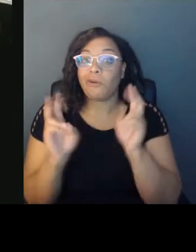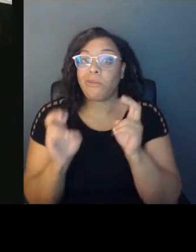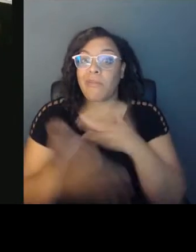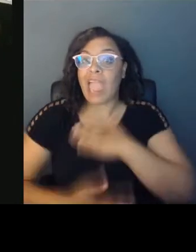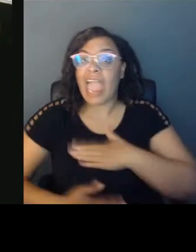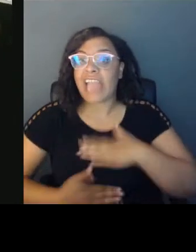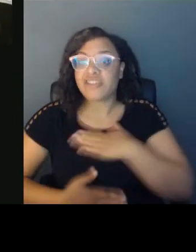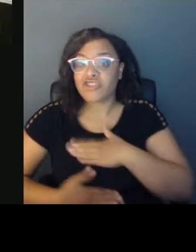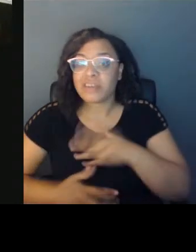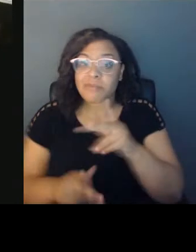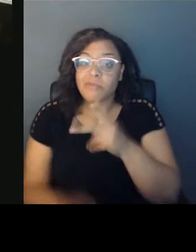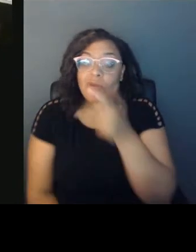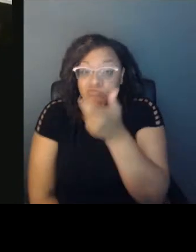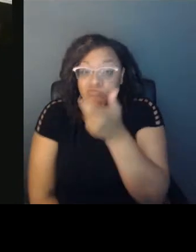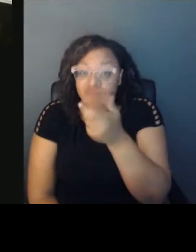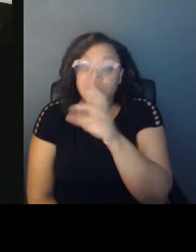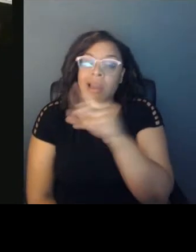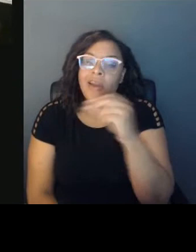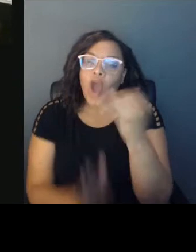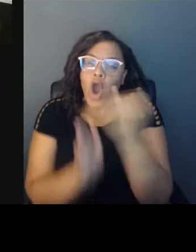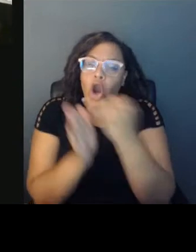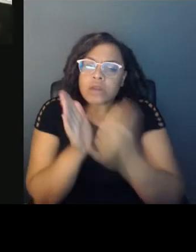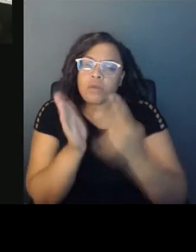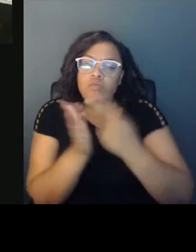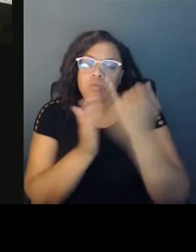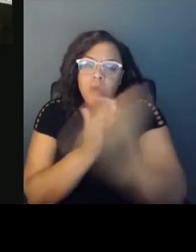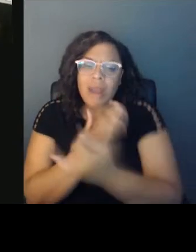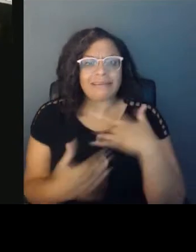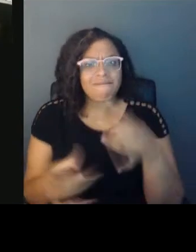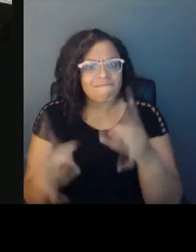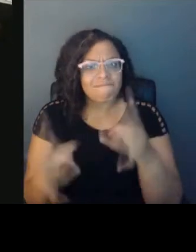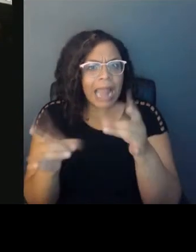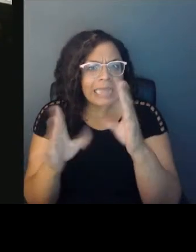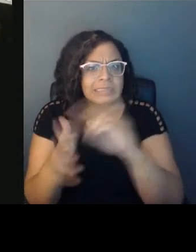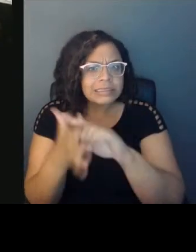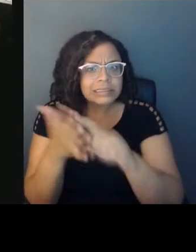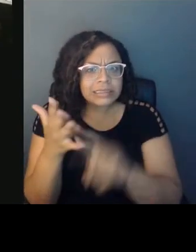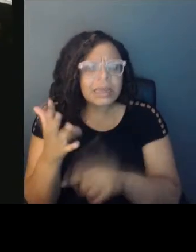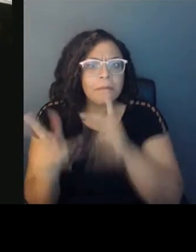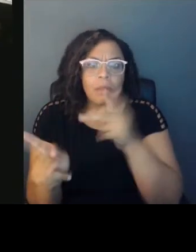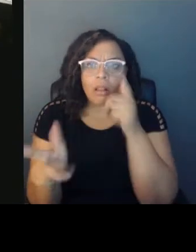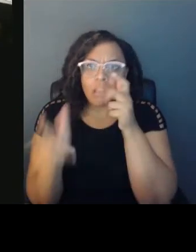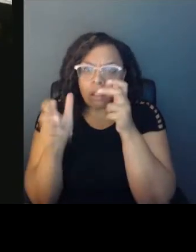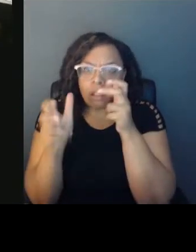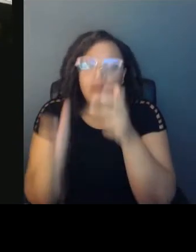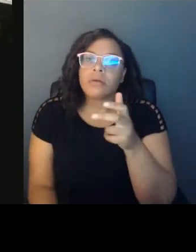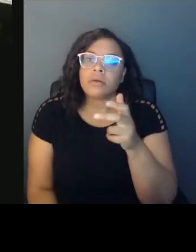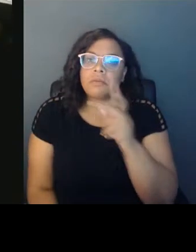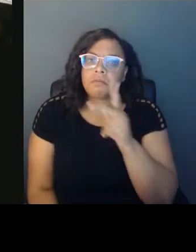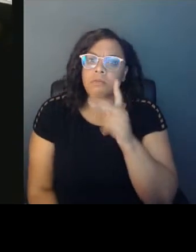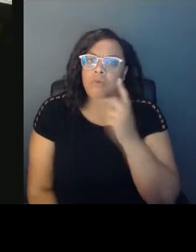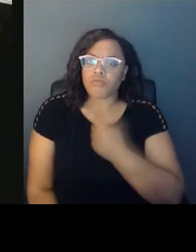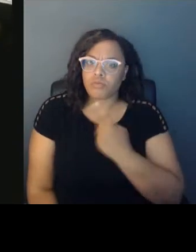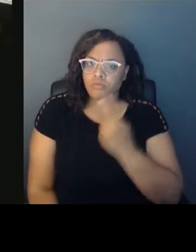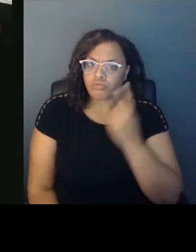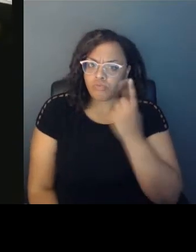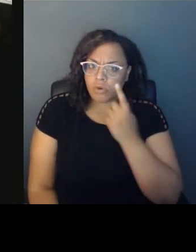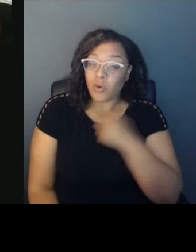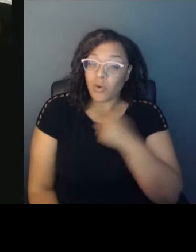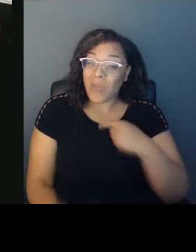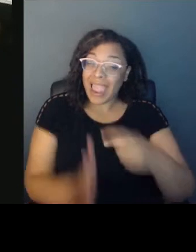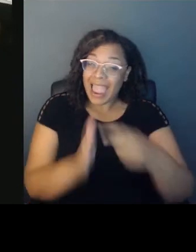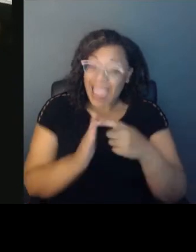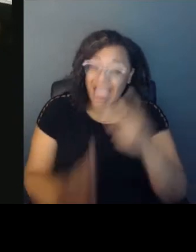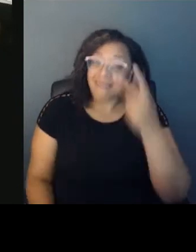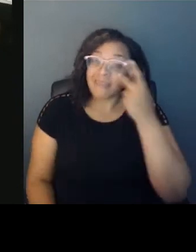artistic projects. And there's a question I think that some people have, like, do we really need to see all that all the time?